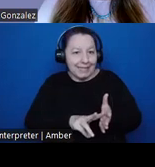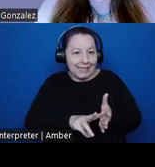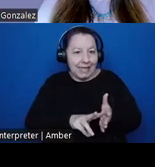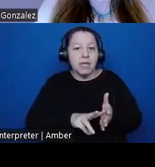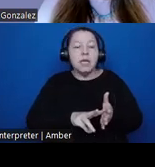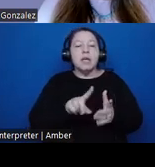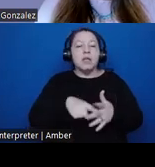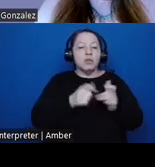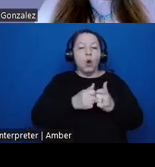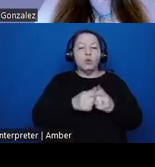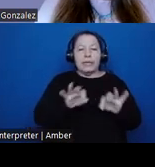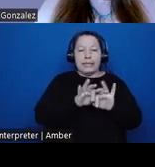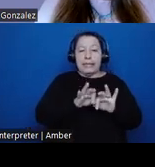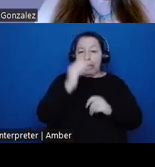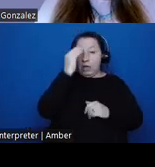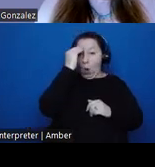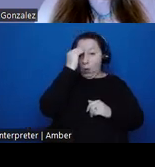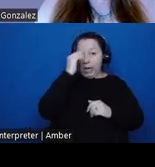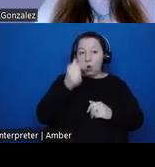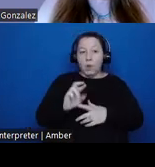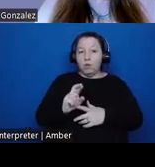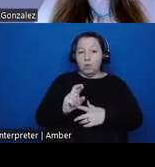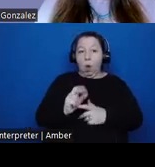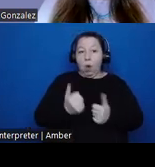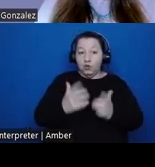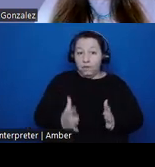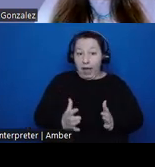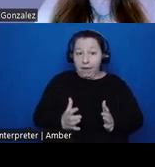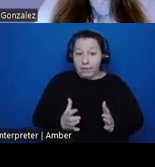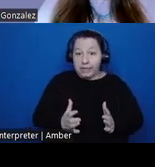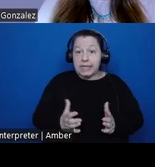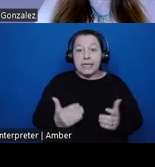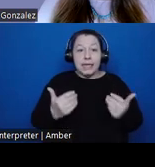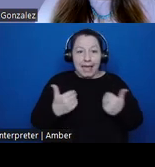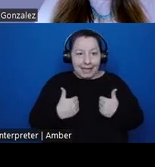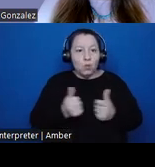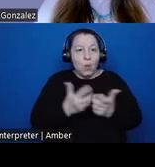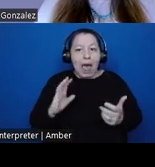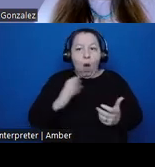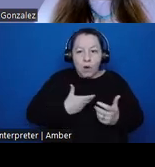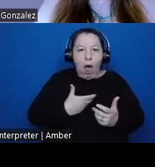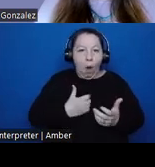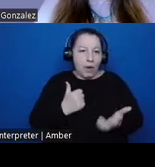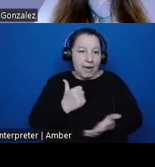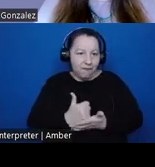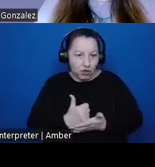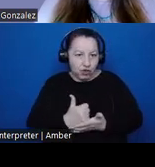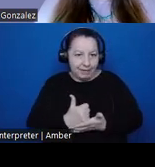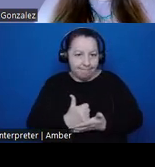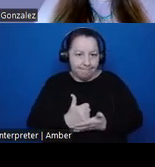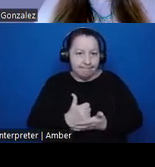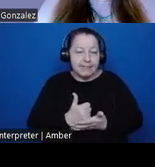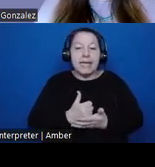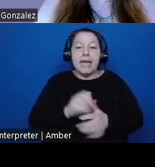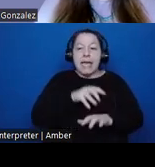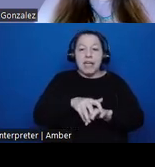Grand Ronde survivance exists without our intervention. Now, indigenous critiques of